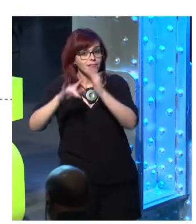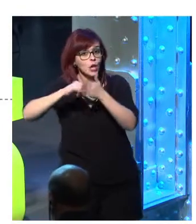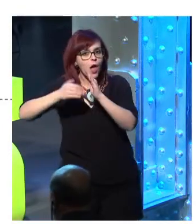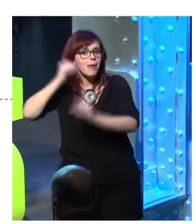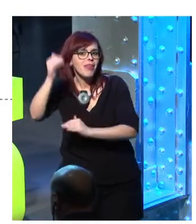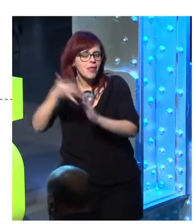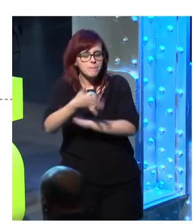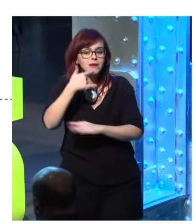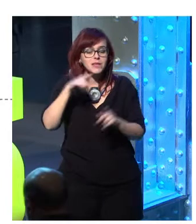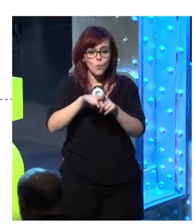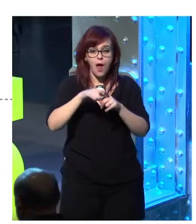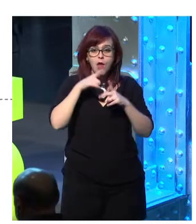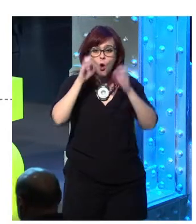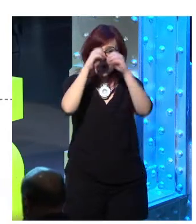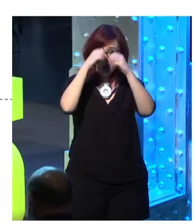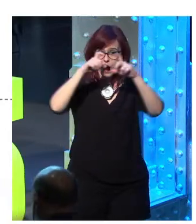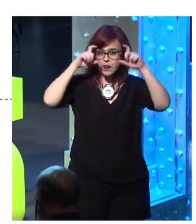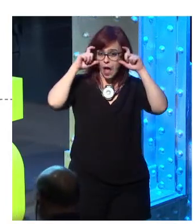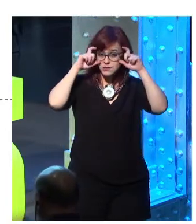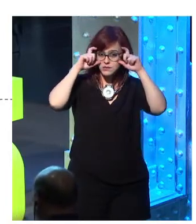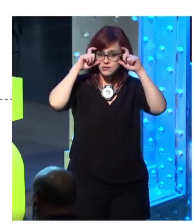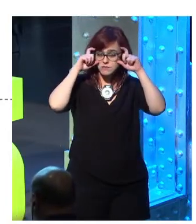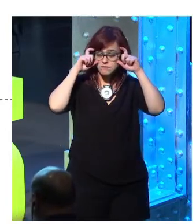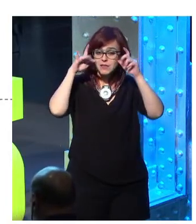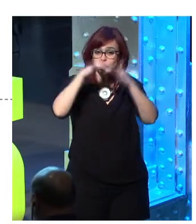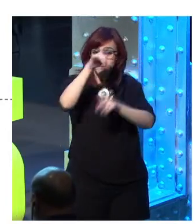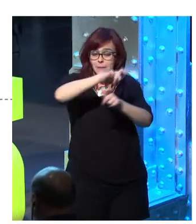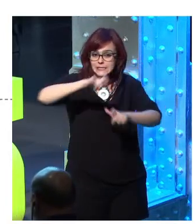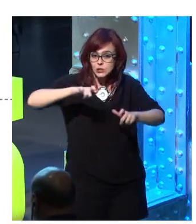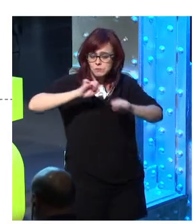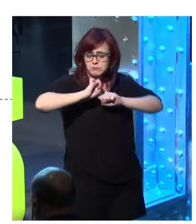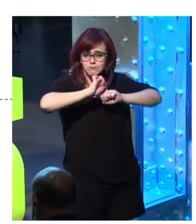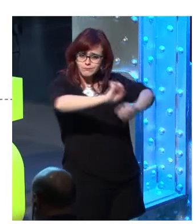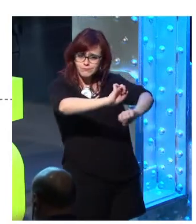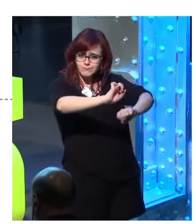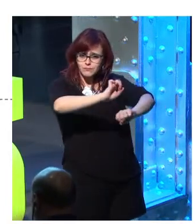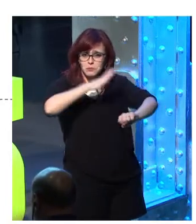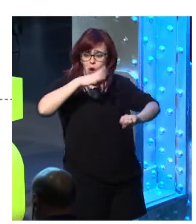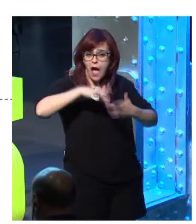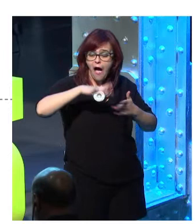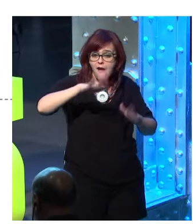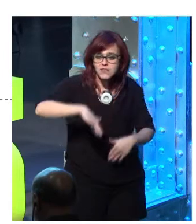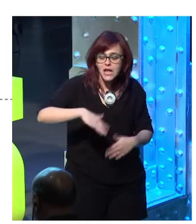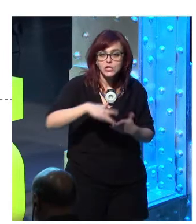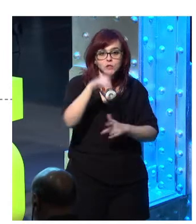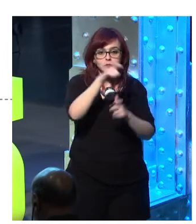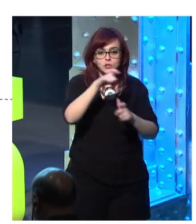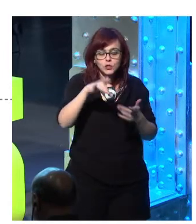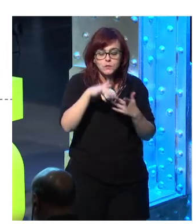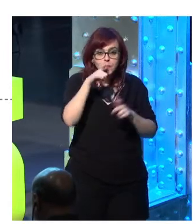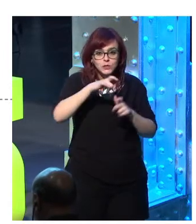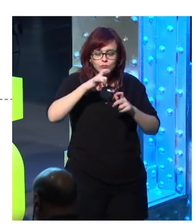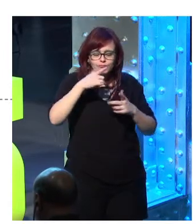This is why people rejected Google Glass. It was the first time we had something that we could wear here that had too many features.